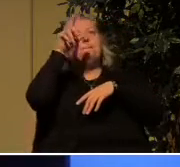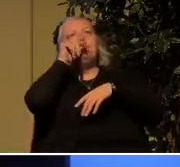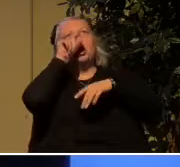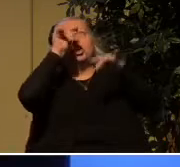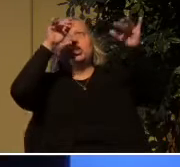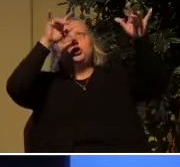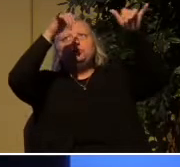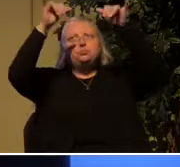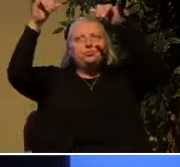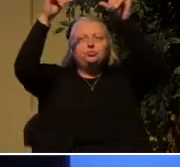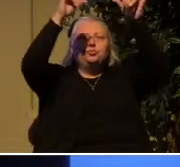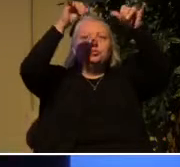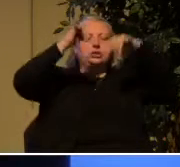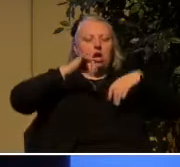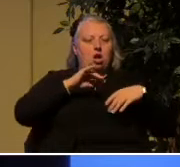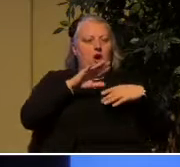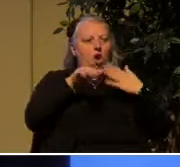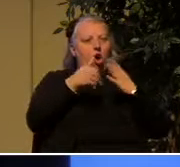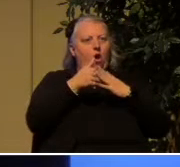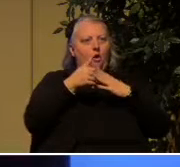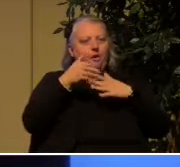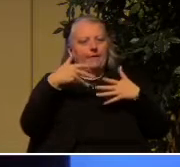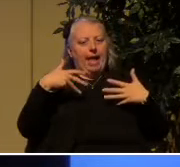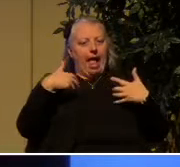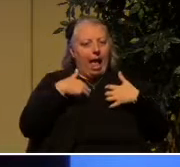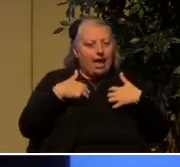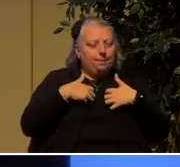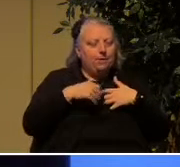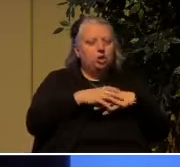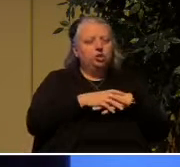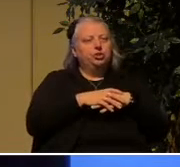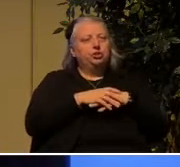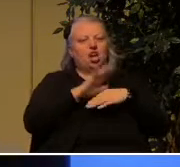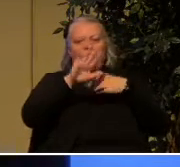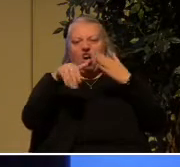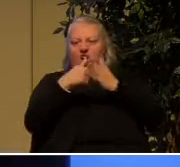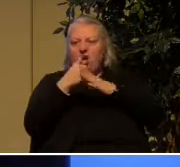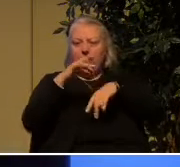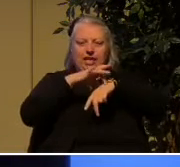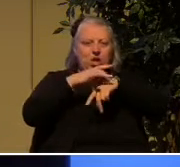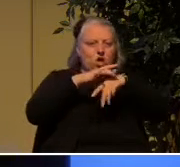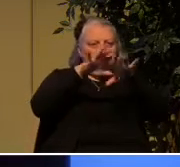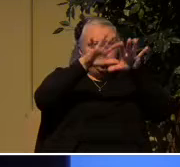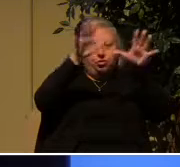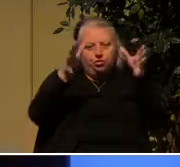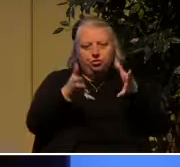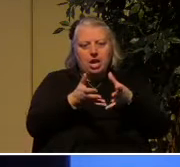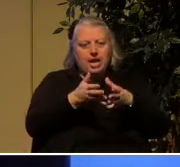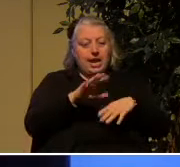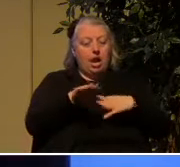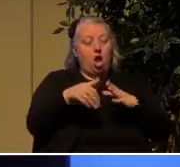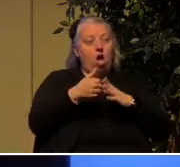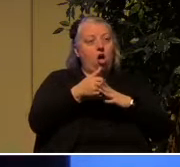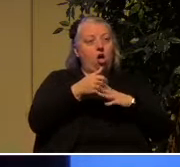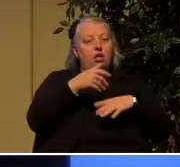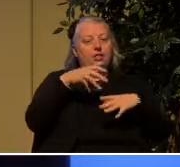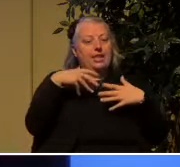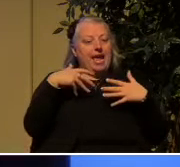over all the earth, and over all the creatures that move along the ground.